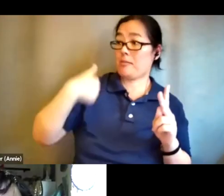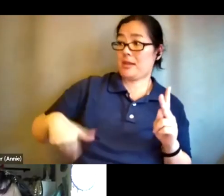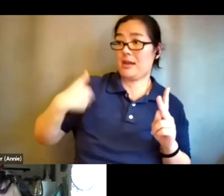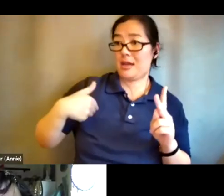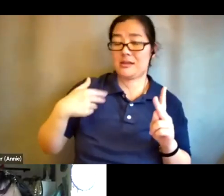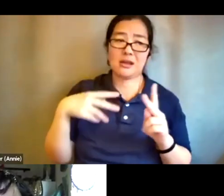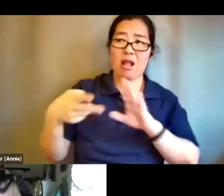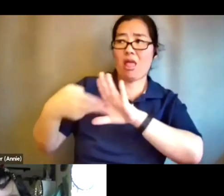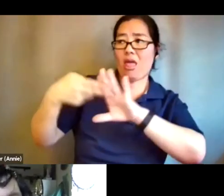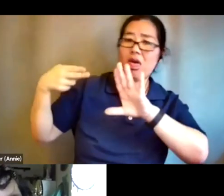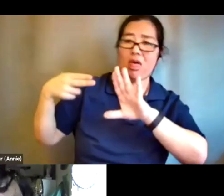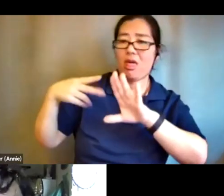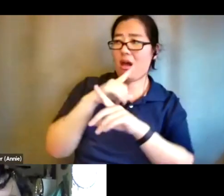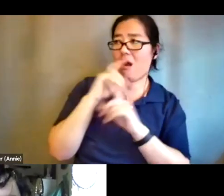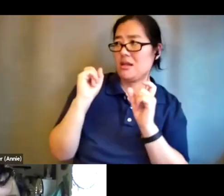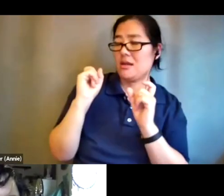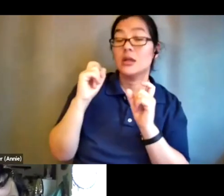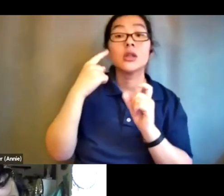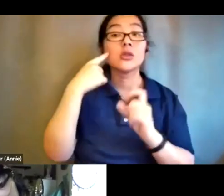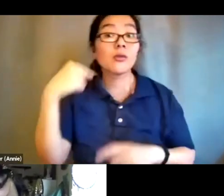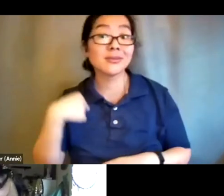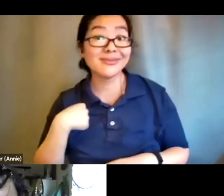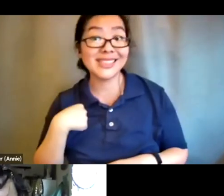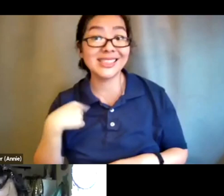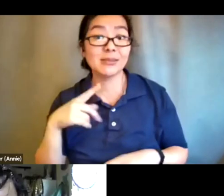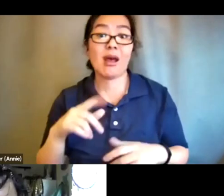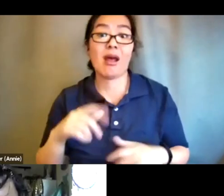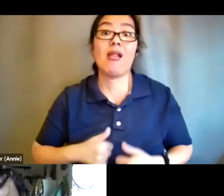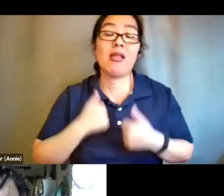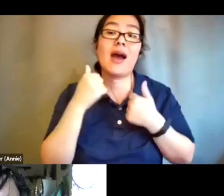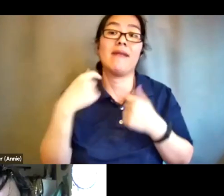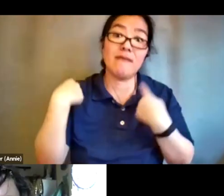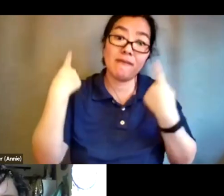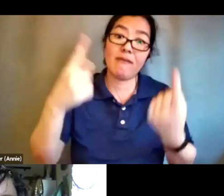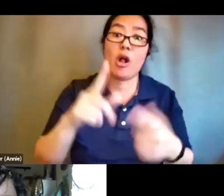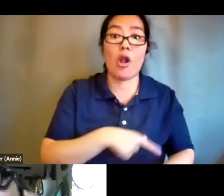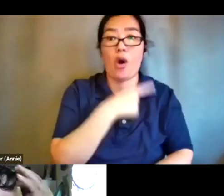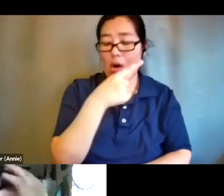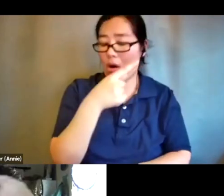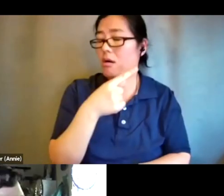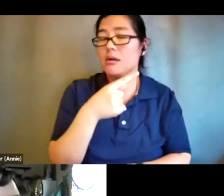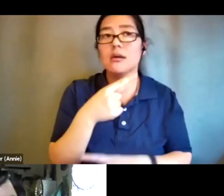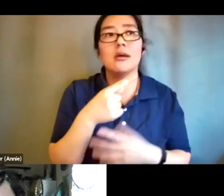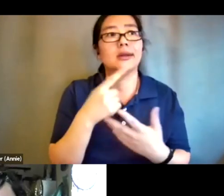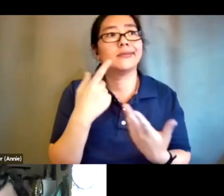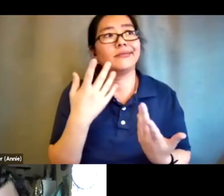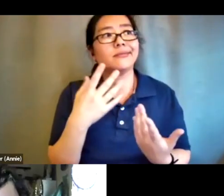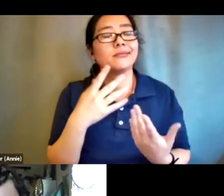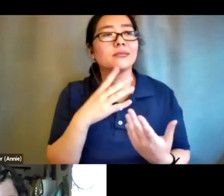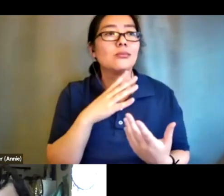has been a lifelong for me part of my both aesthetic and artistic